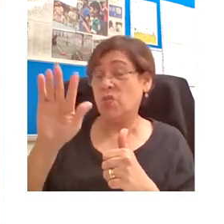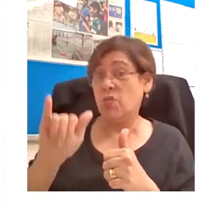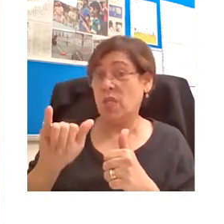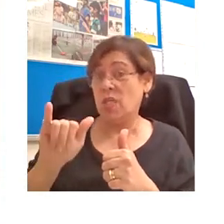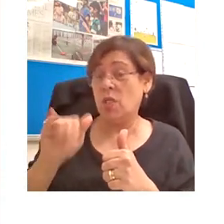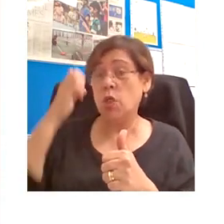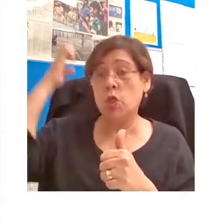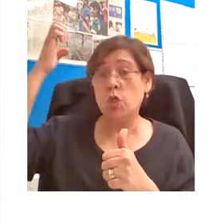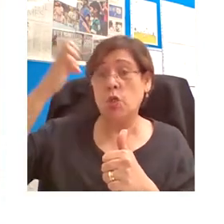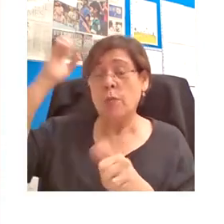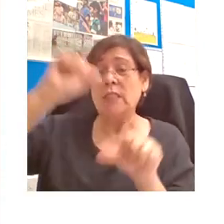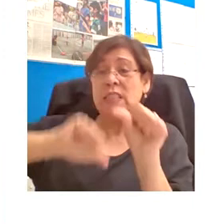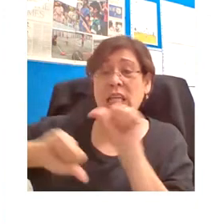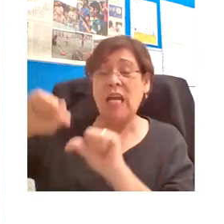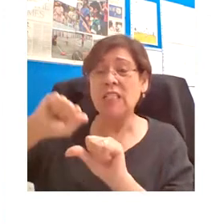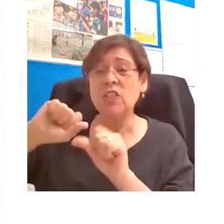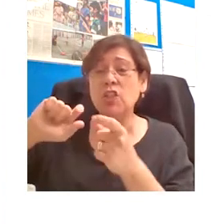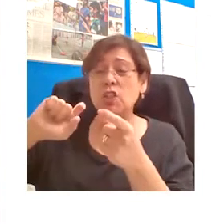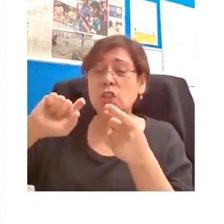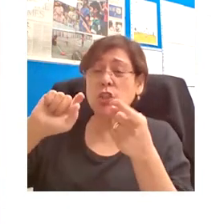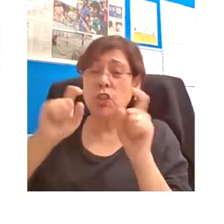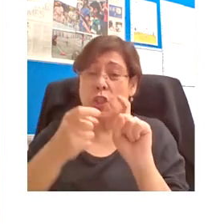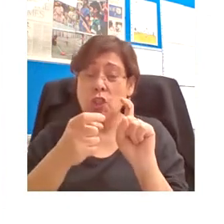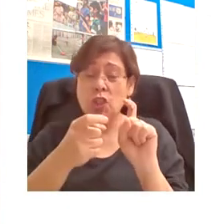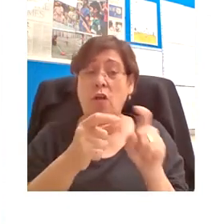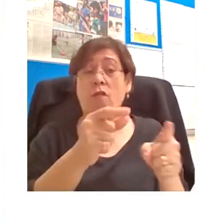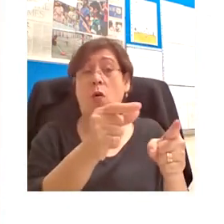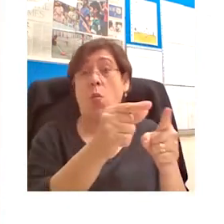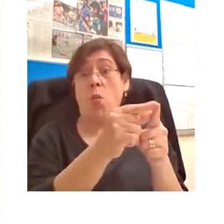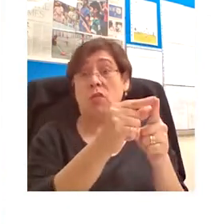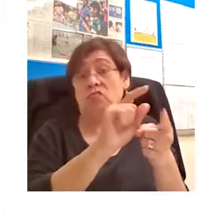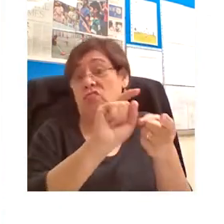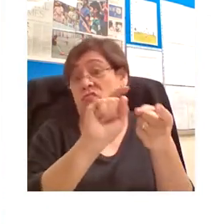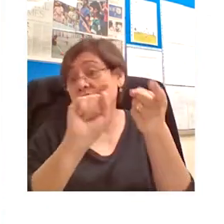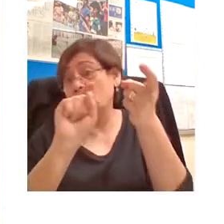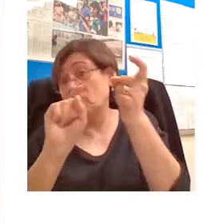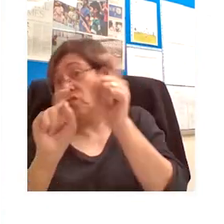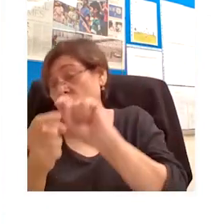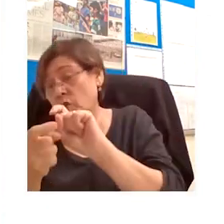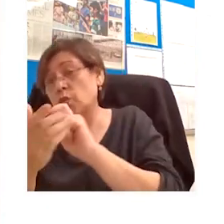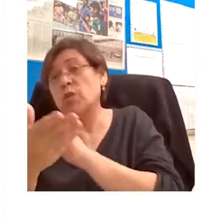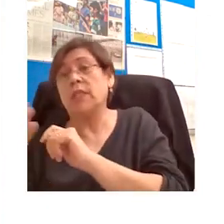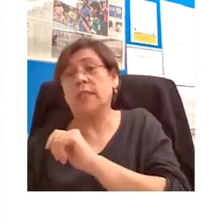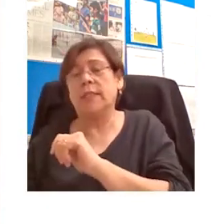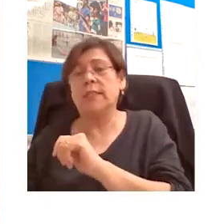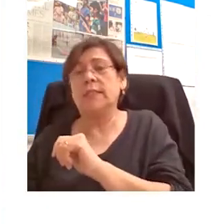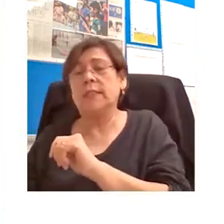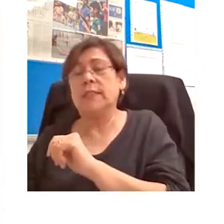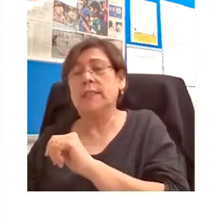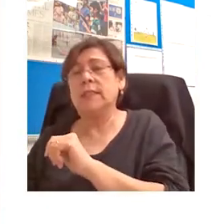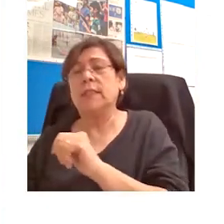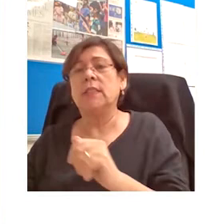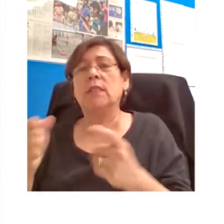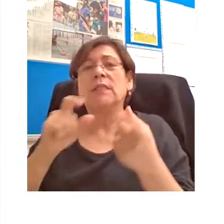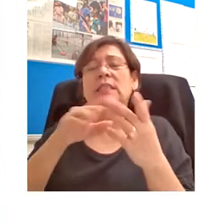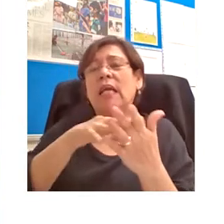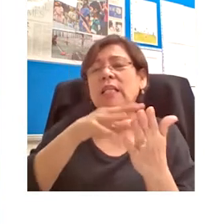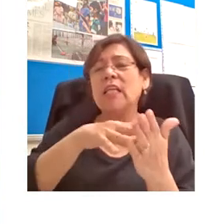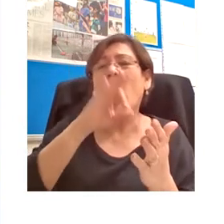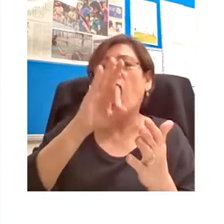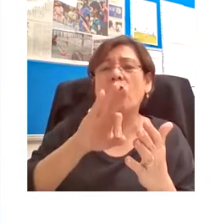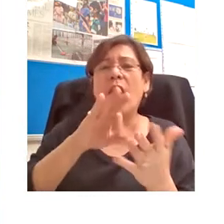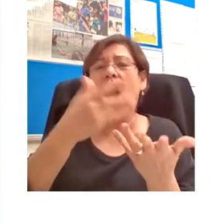science turned decisively from words to things, from the study of the great text of classical antiquity characteristic of the Renaissance,